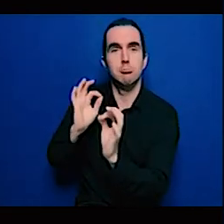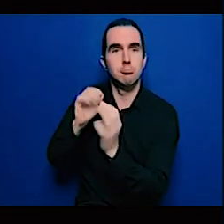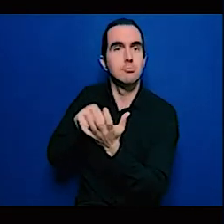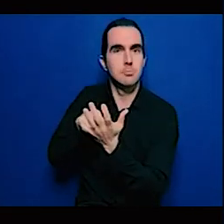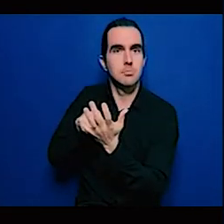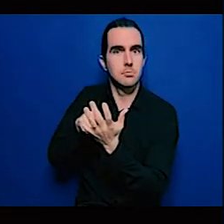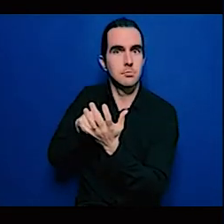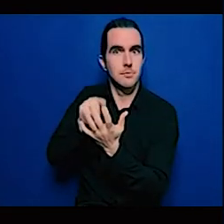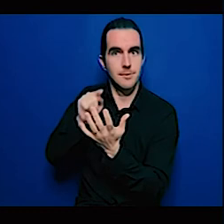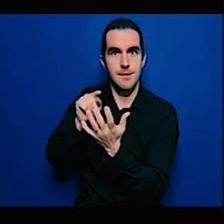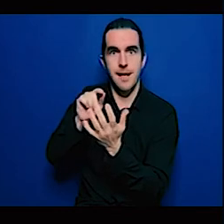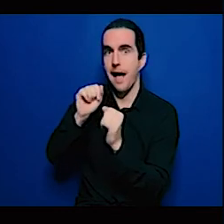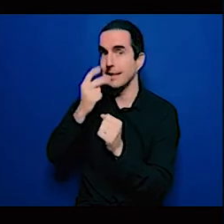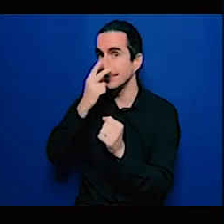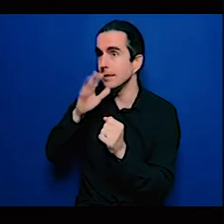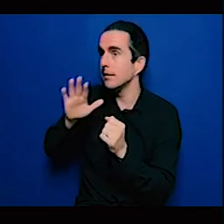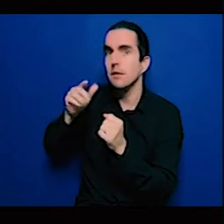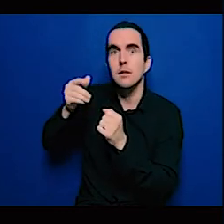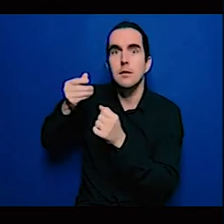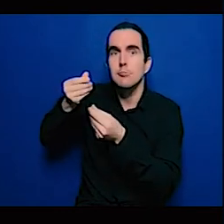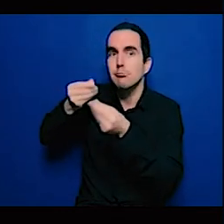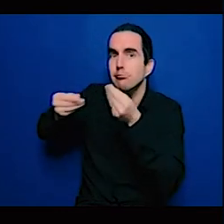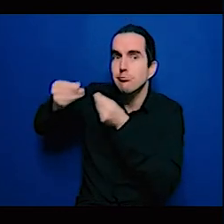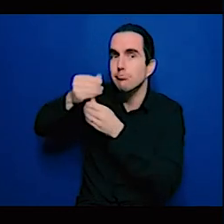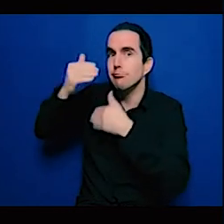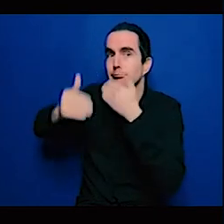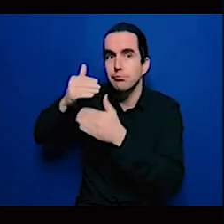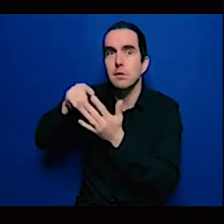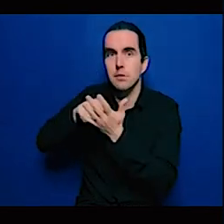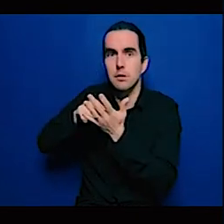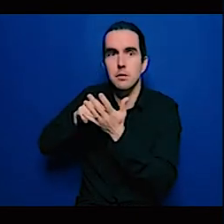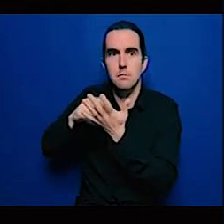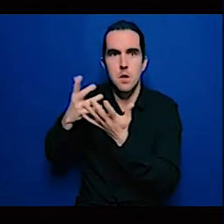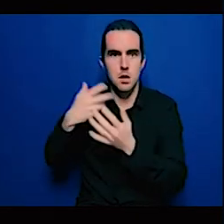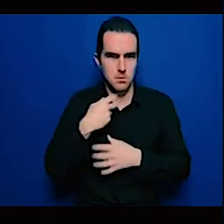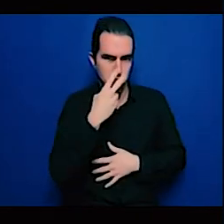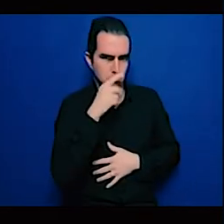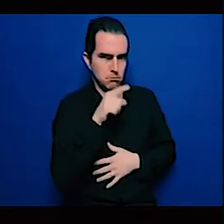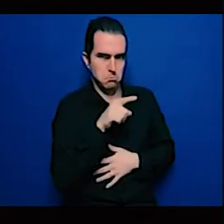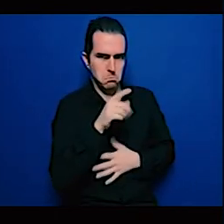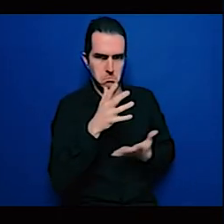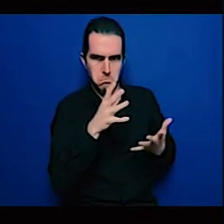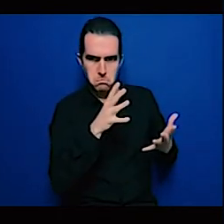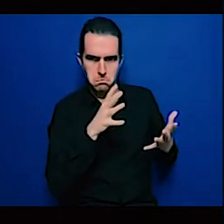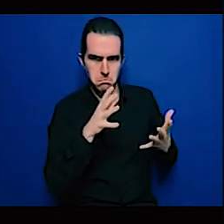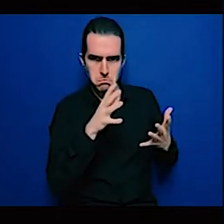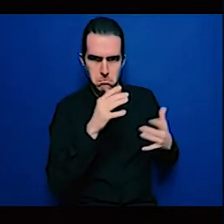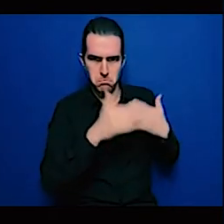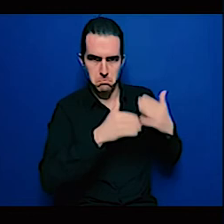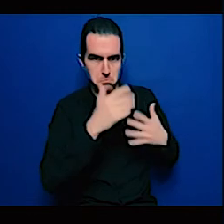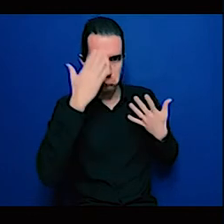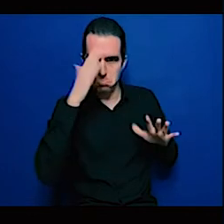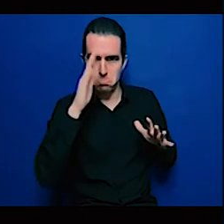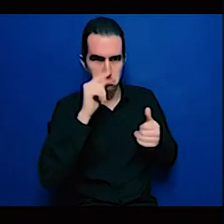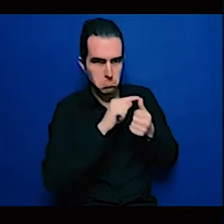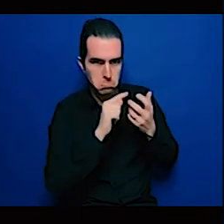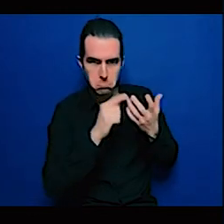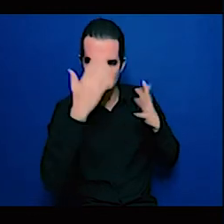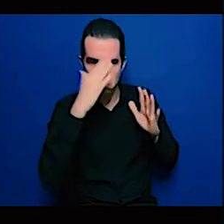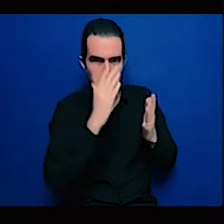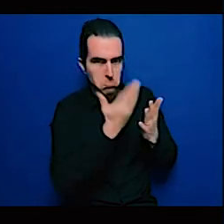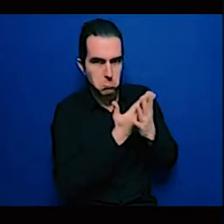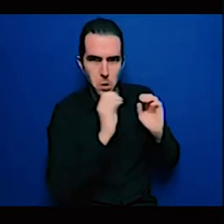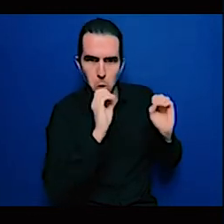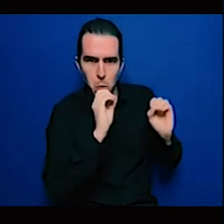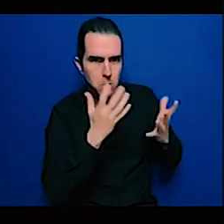proper conversation I've heard in the up in the sky that yes there are NDCs that African countries commit to but this is the first time I've